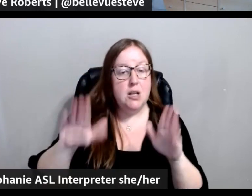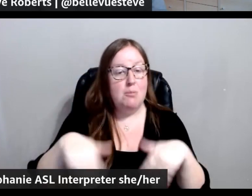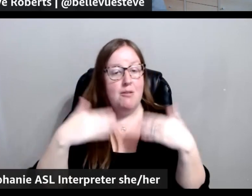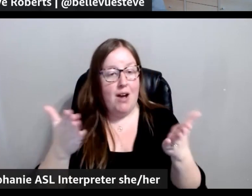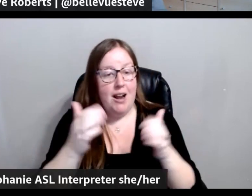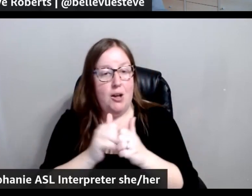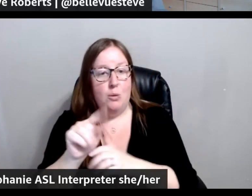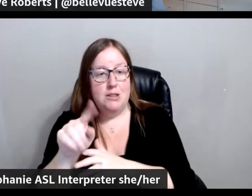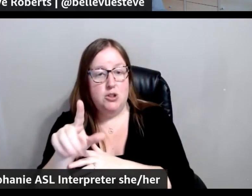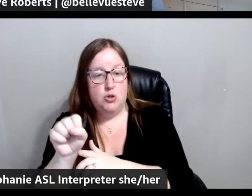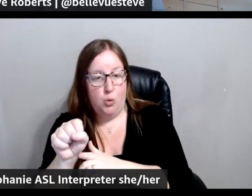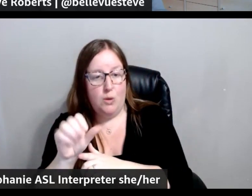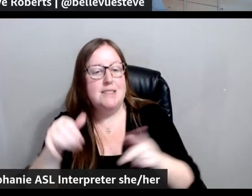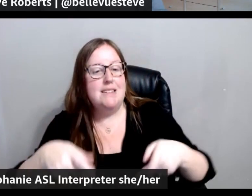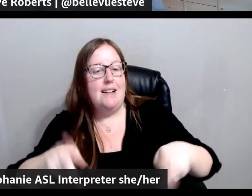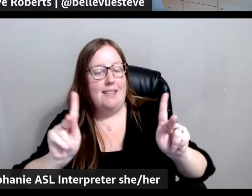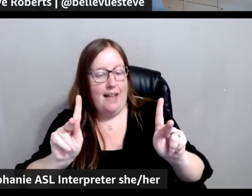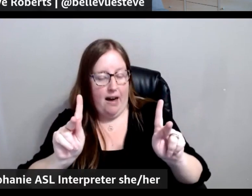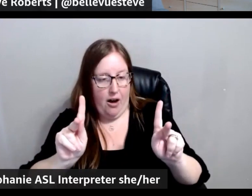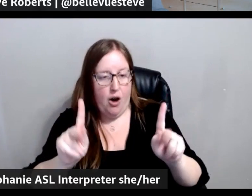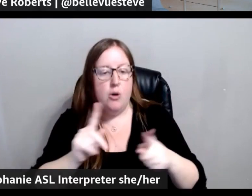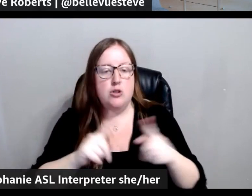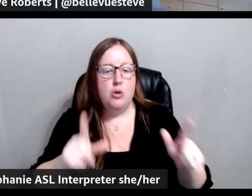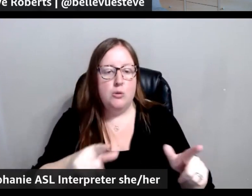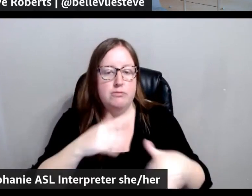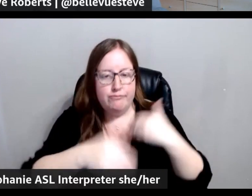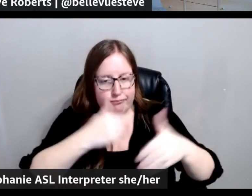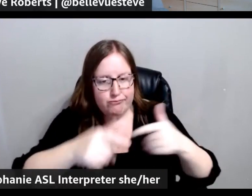with tools that allow them to go faster.